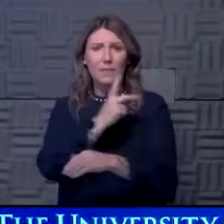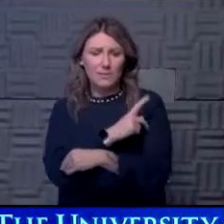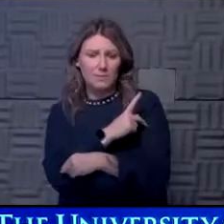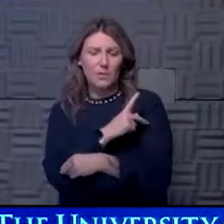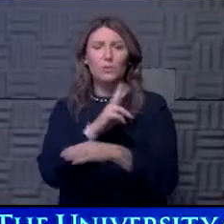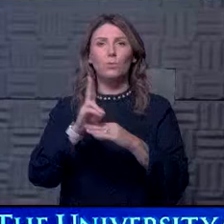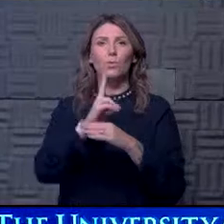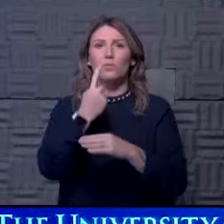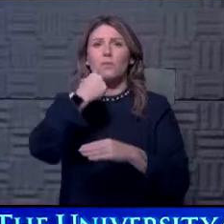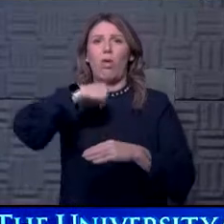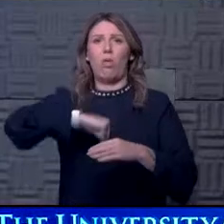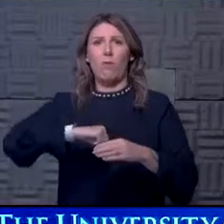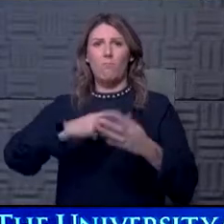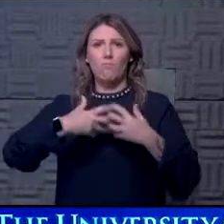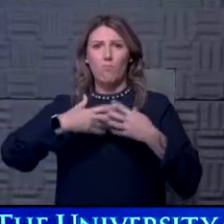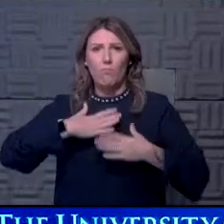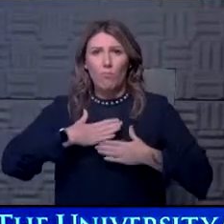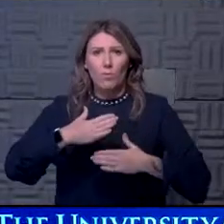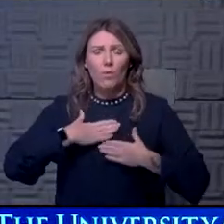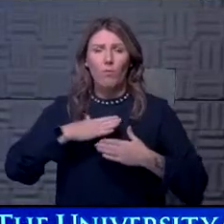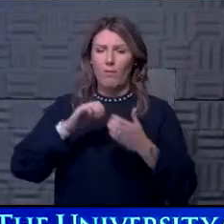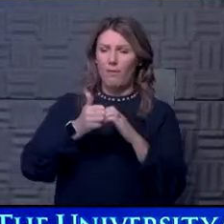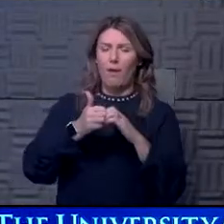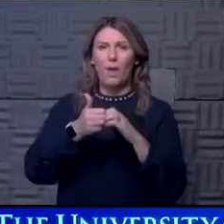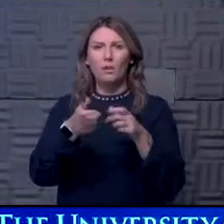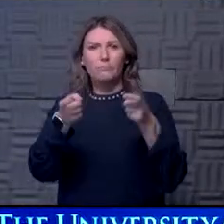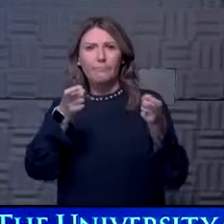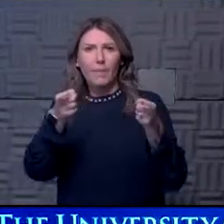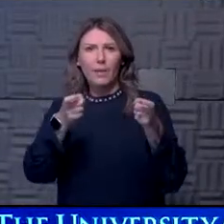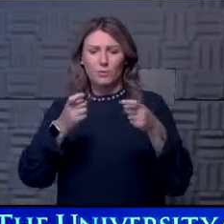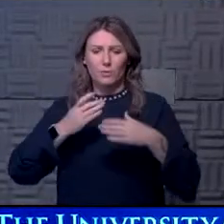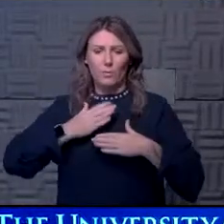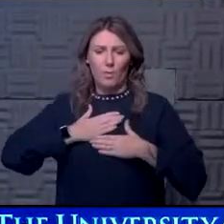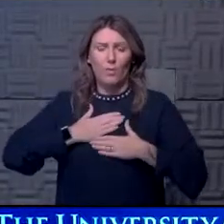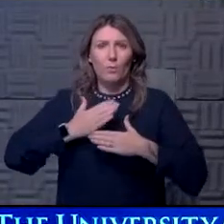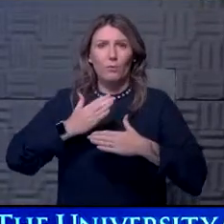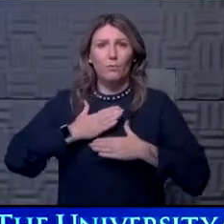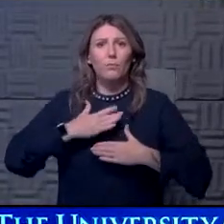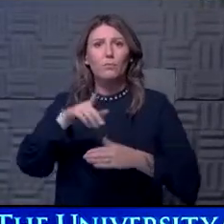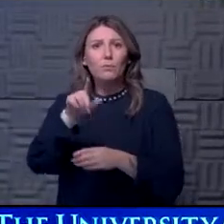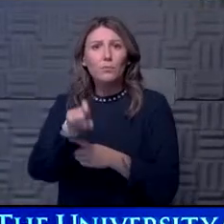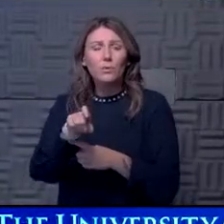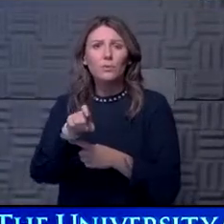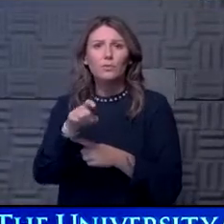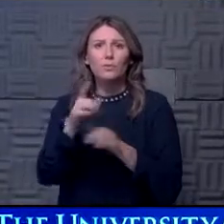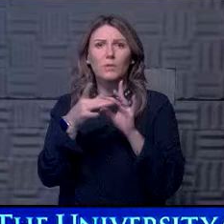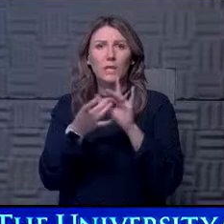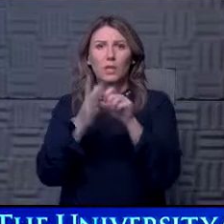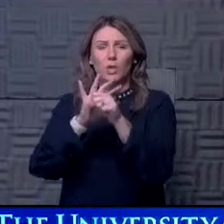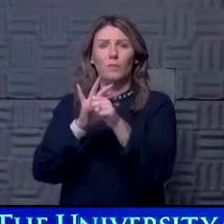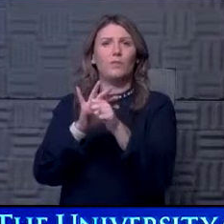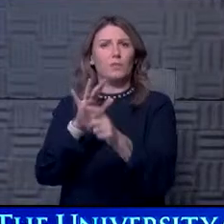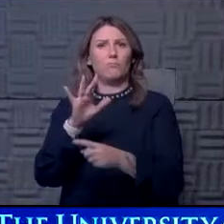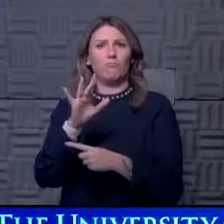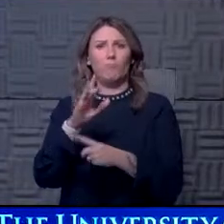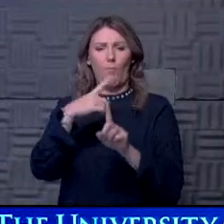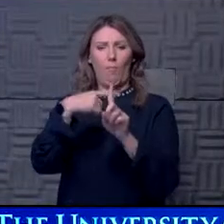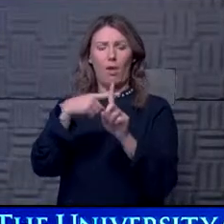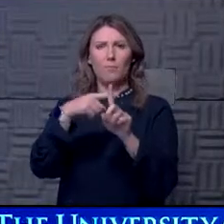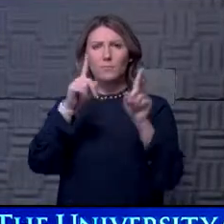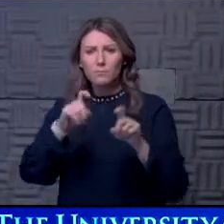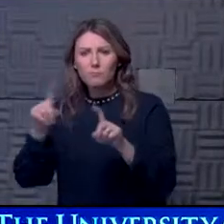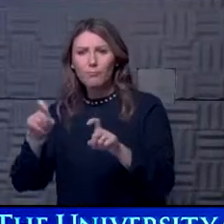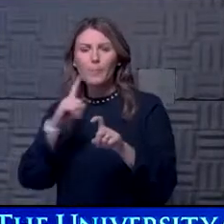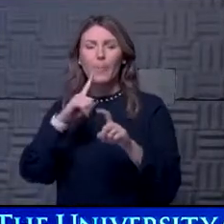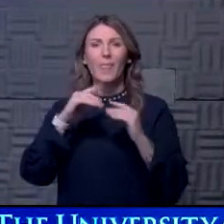how to manage the respiratory needs of COVID positive patients has led to less ventilators than we